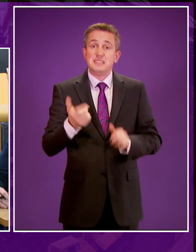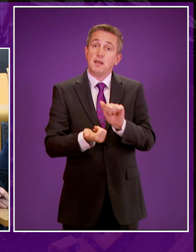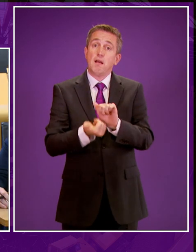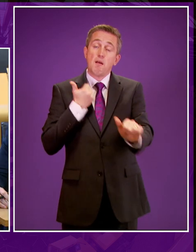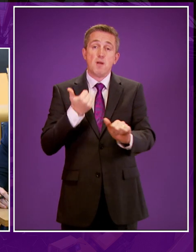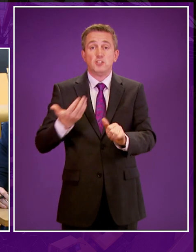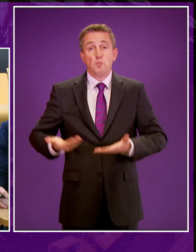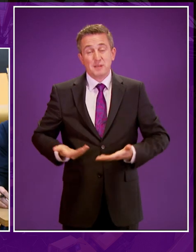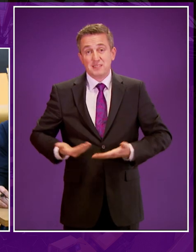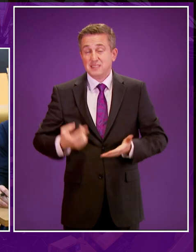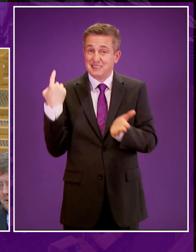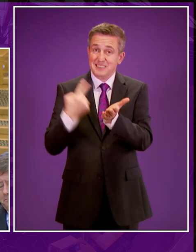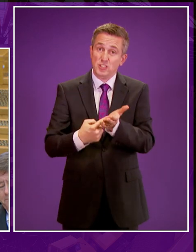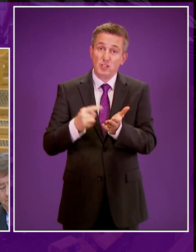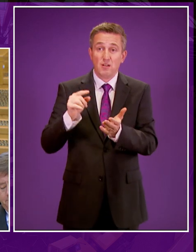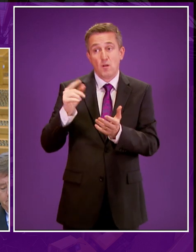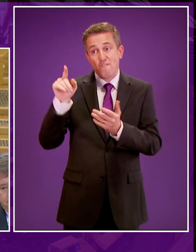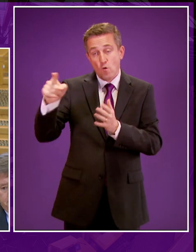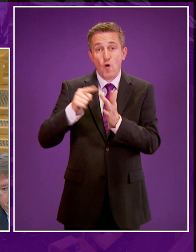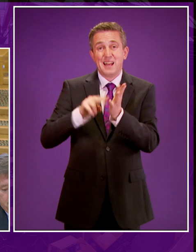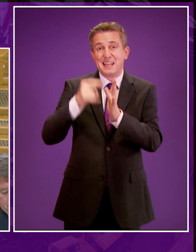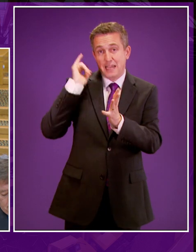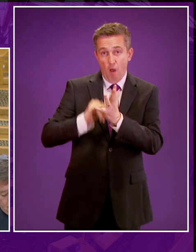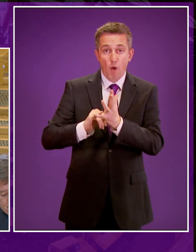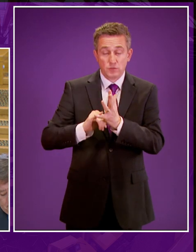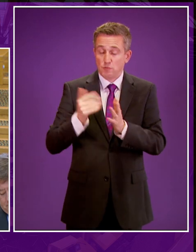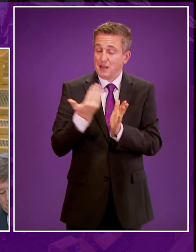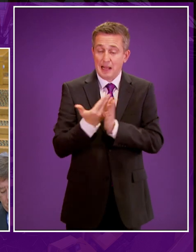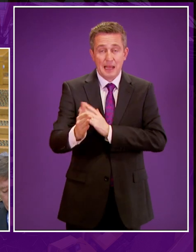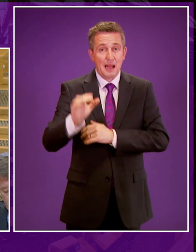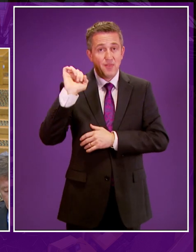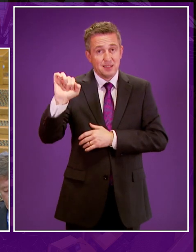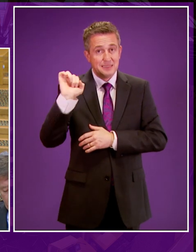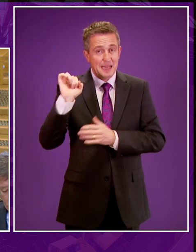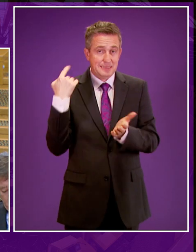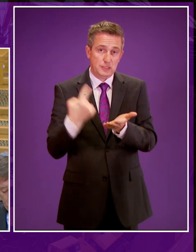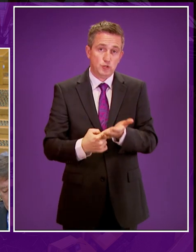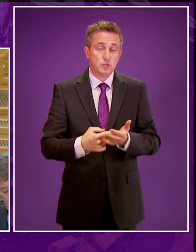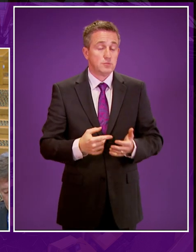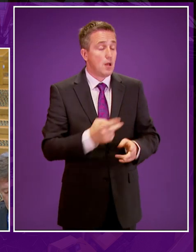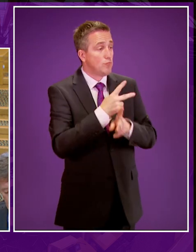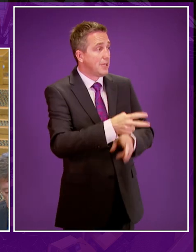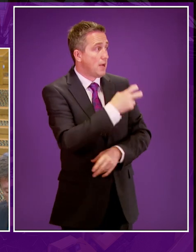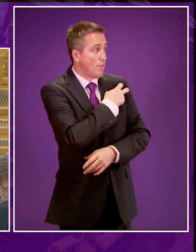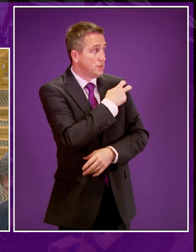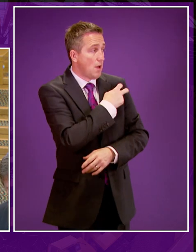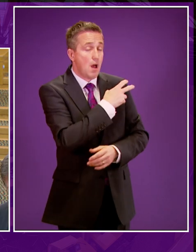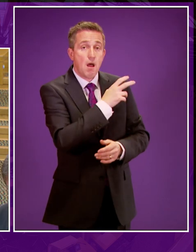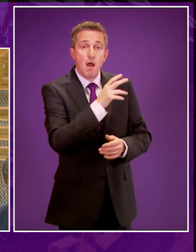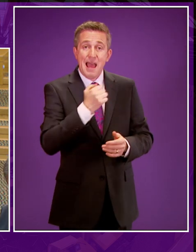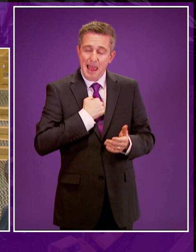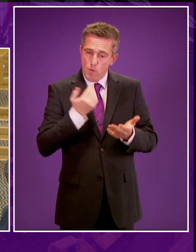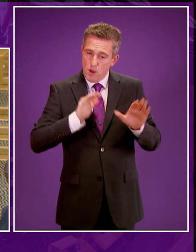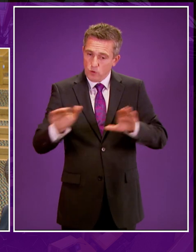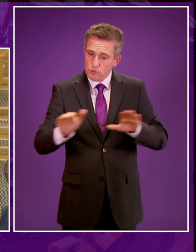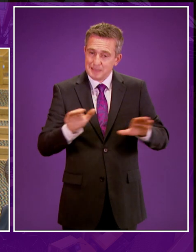is a commercial matter for INEOS. have been clear throughout this process that that is a commercial matter for INEOS. Presiding officer, our consultation embodied